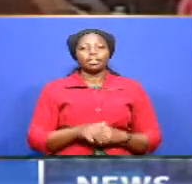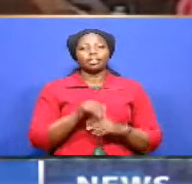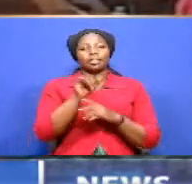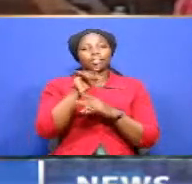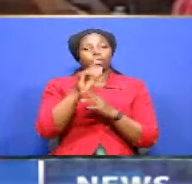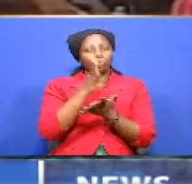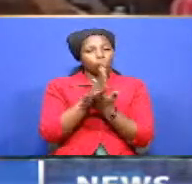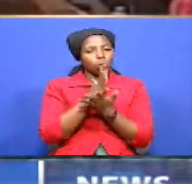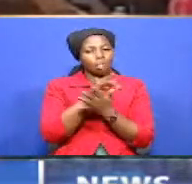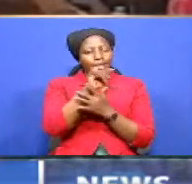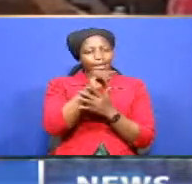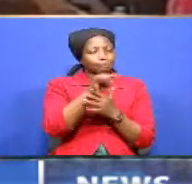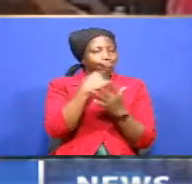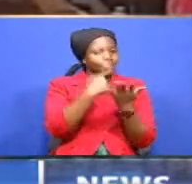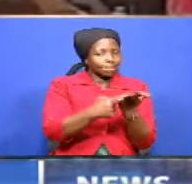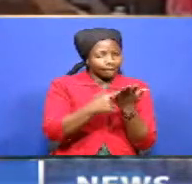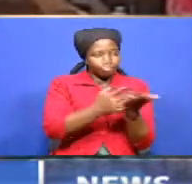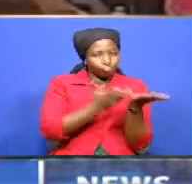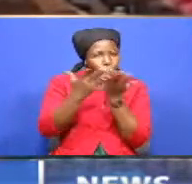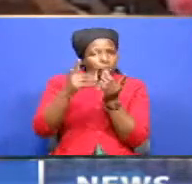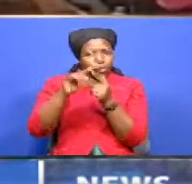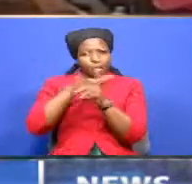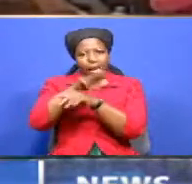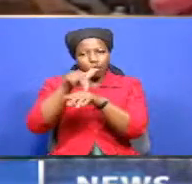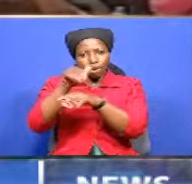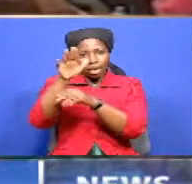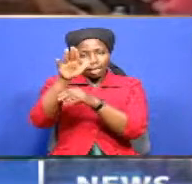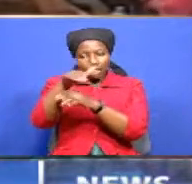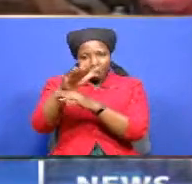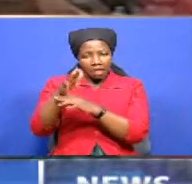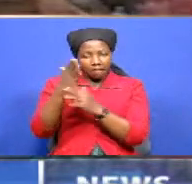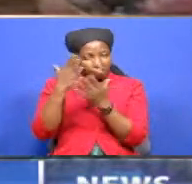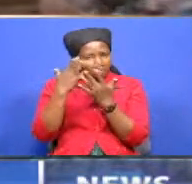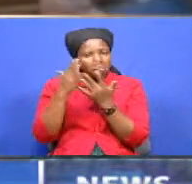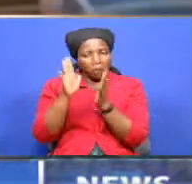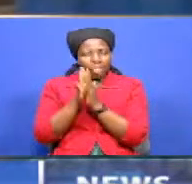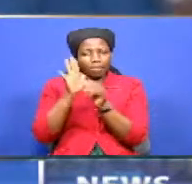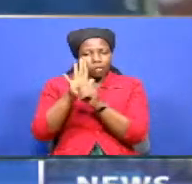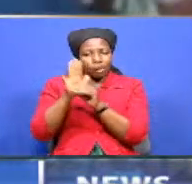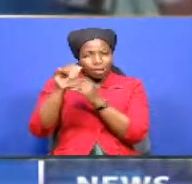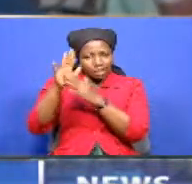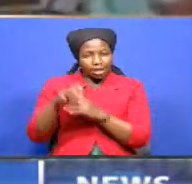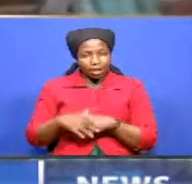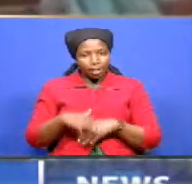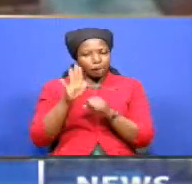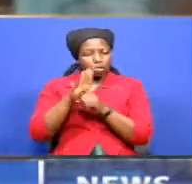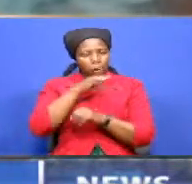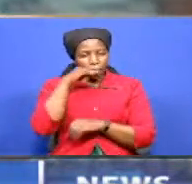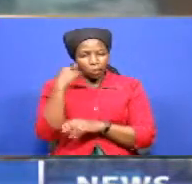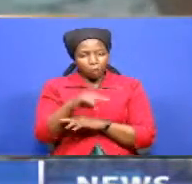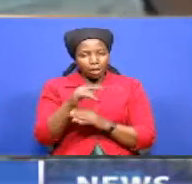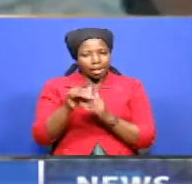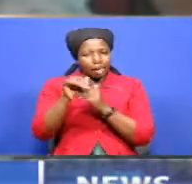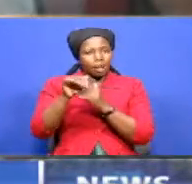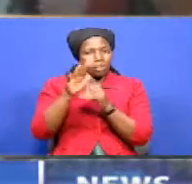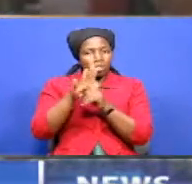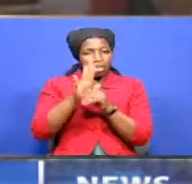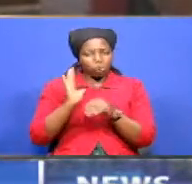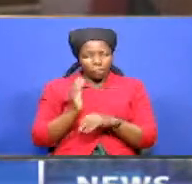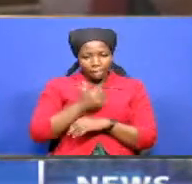then move to the National Assembly with majority leader majority whip and heads of committees targeted in the political game plan.